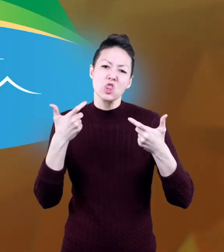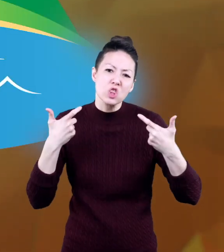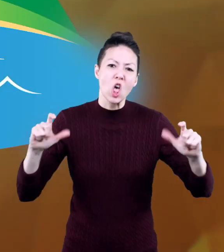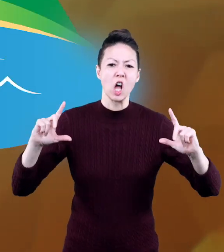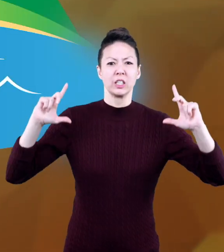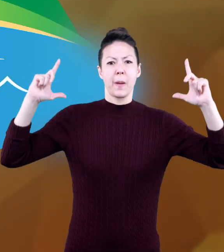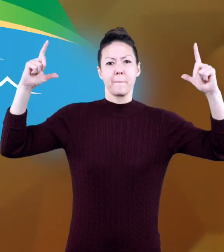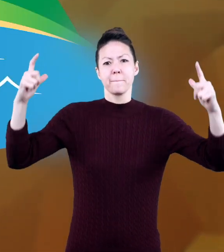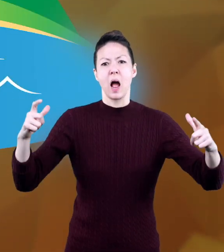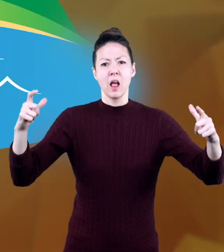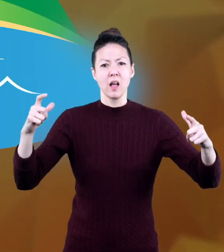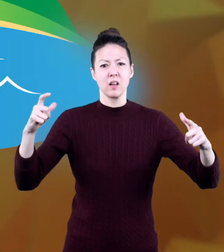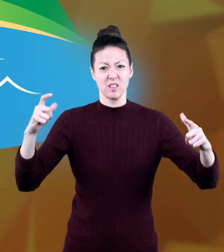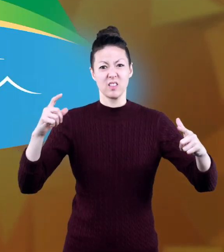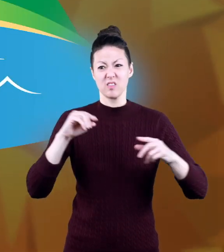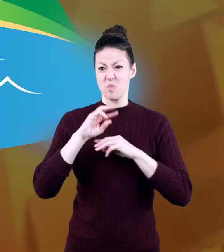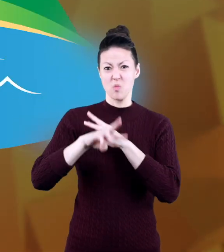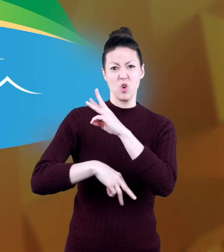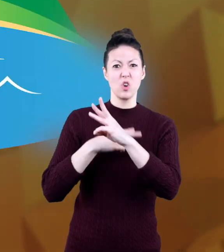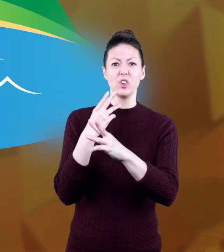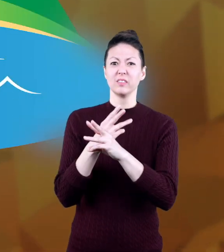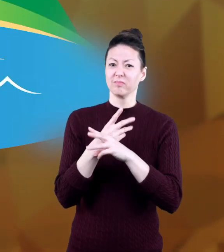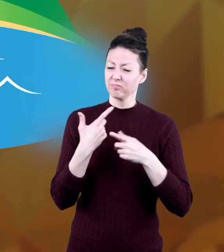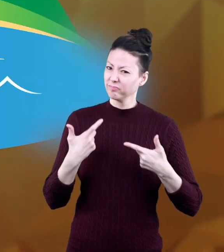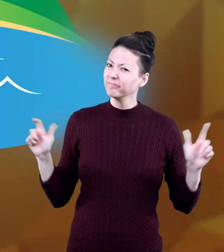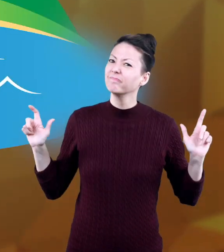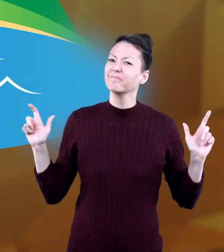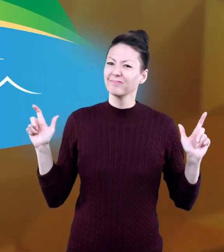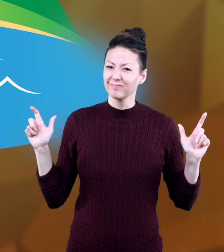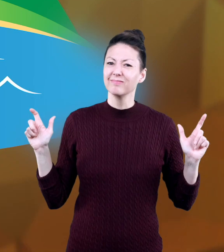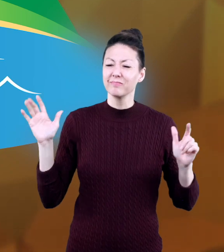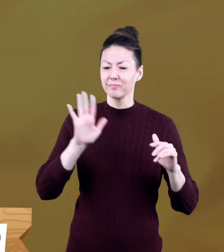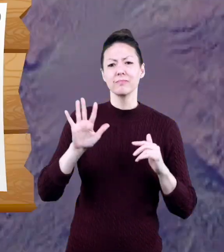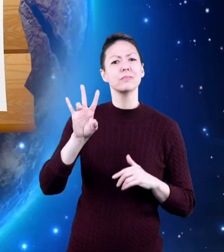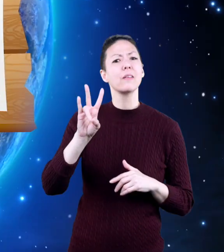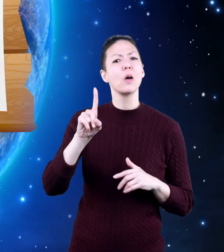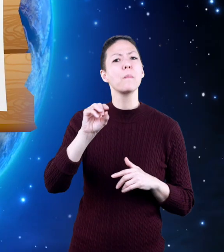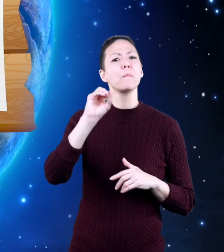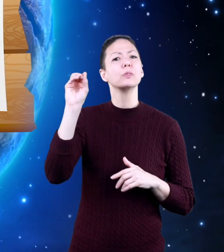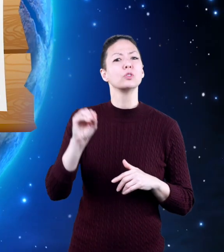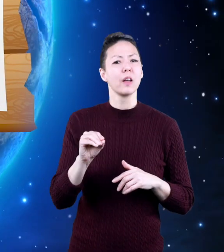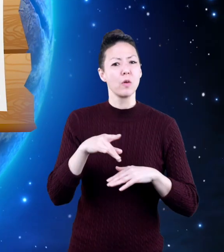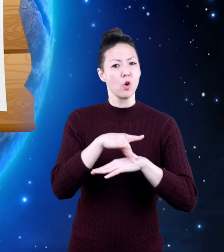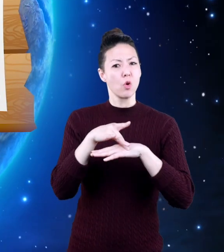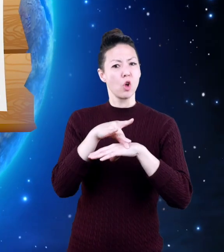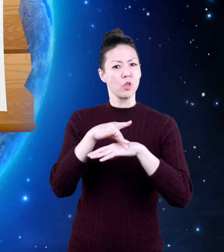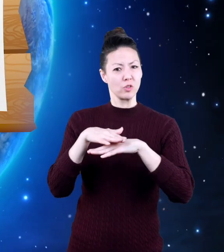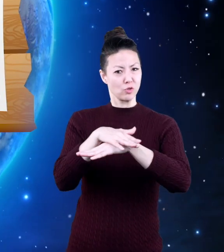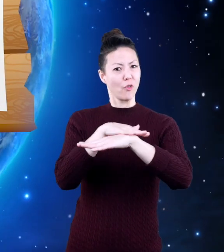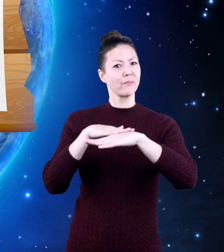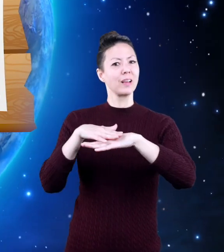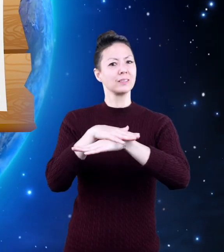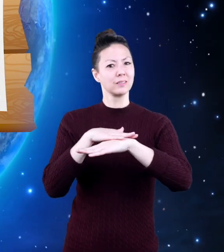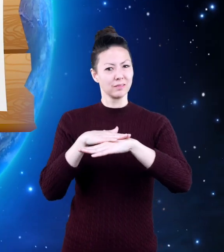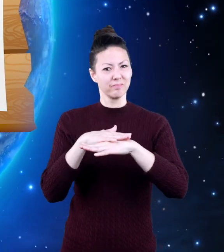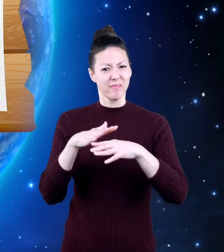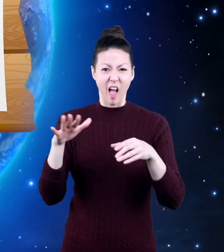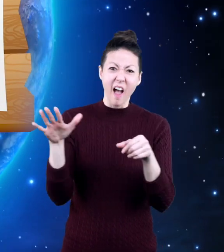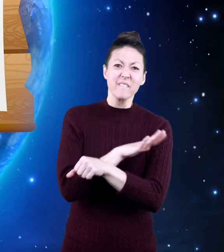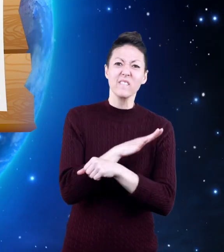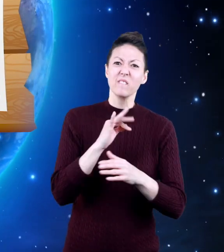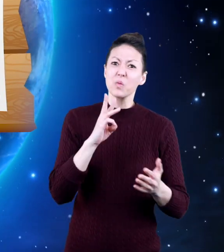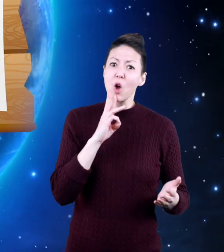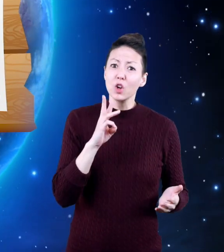are the largest bodies of water in the world. About 71% of the Earth's surface